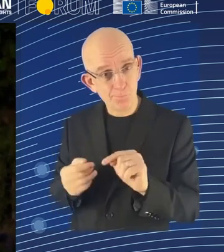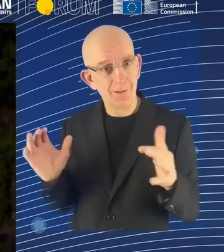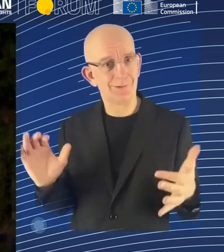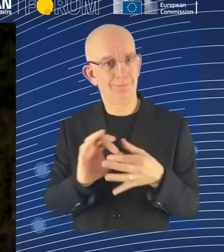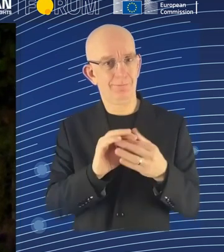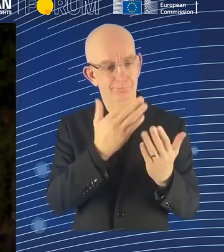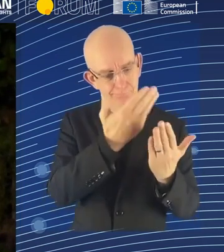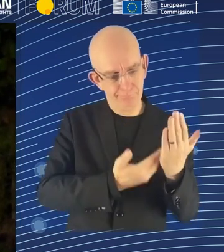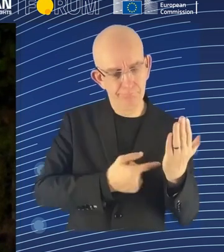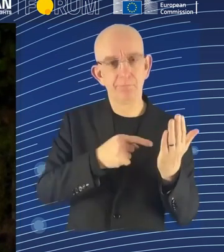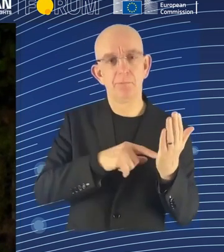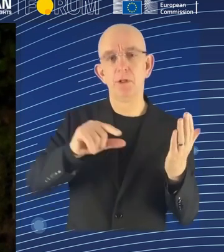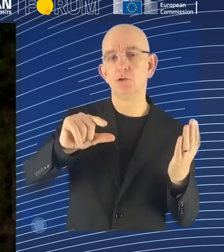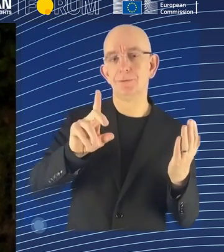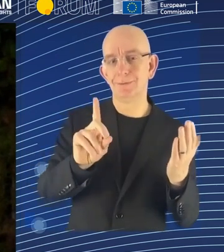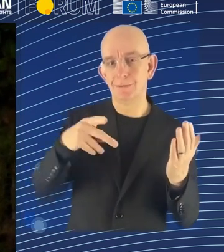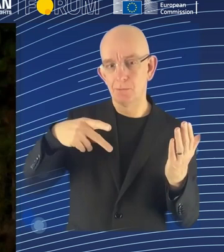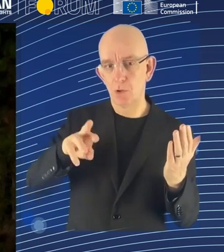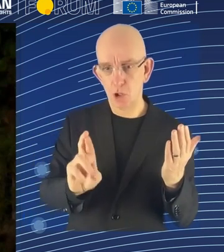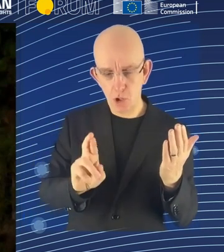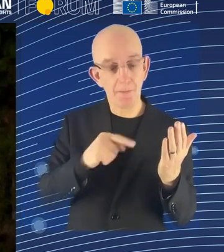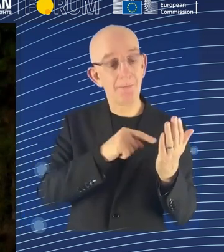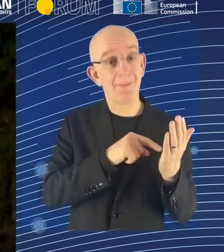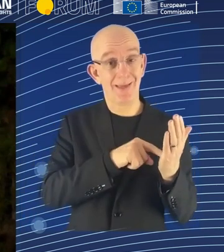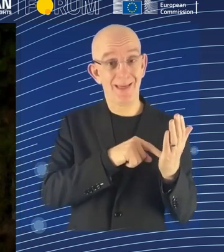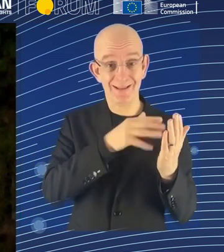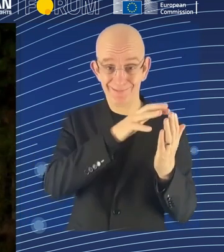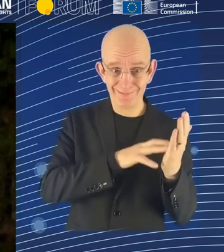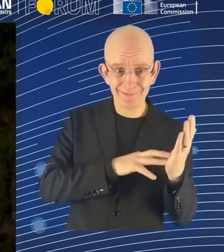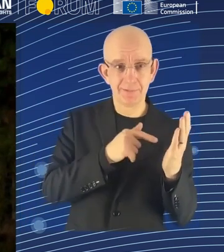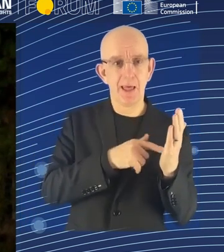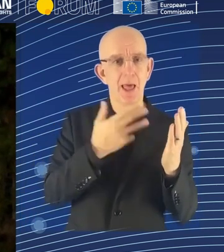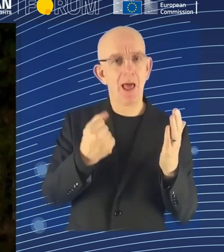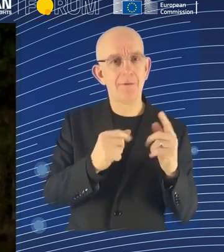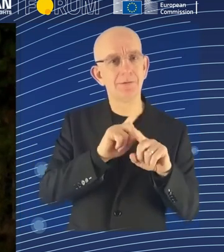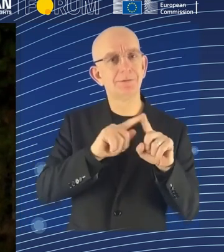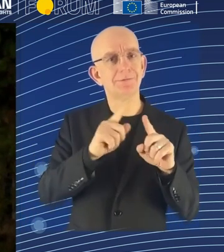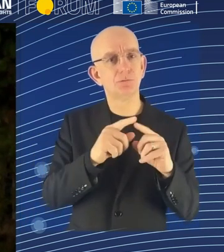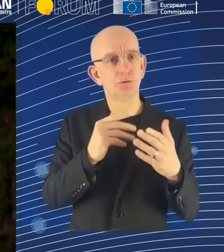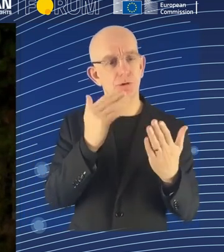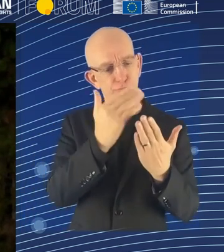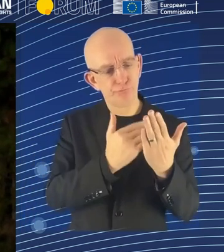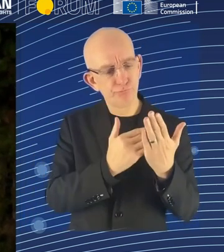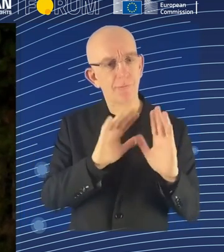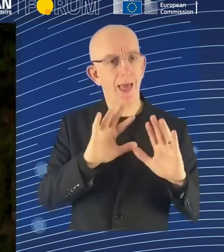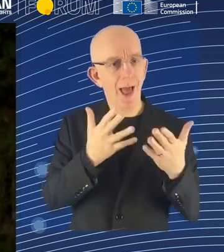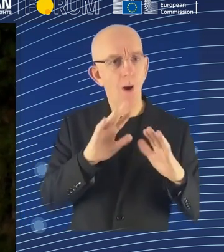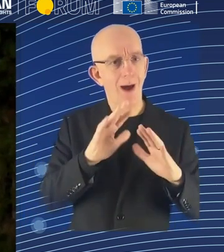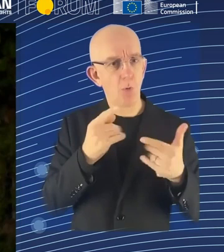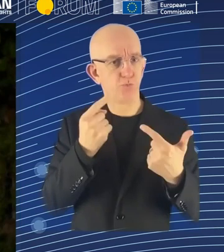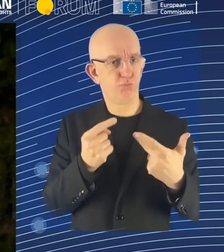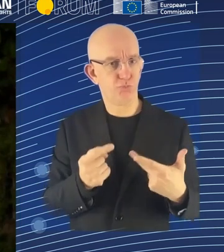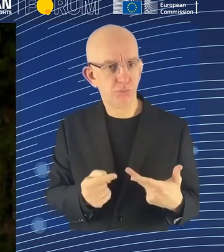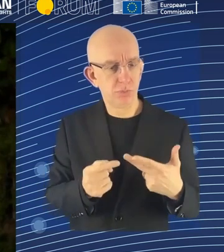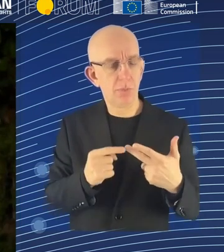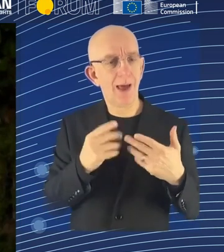employment-specific data protection, or should we have this omnibus regime? Article 88 of the GDPR then creates that kind of compromise, and you see that in the